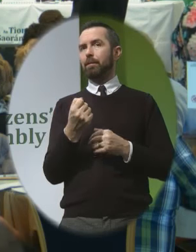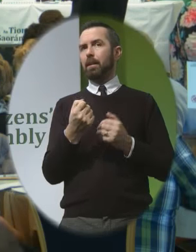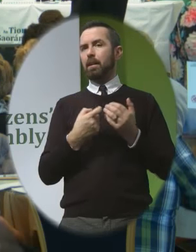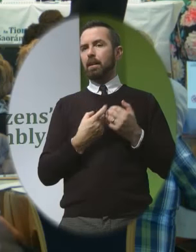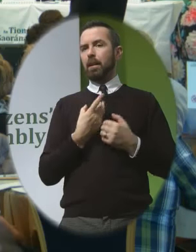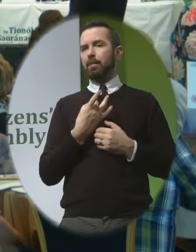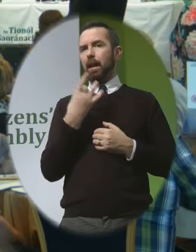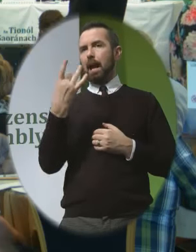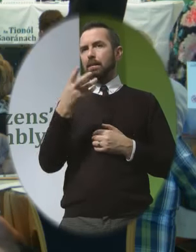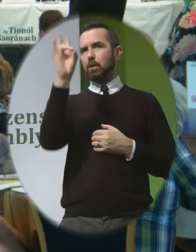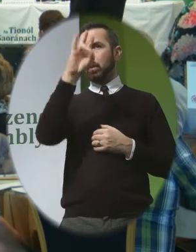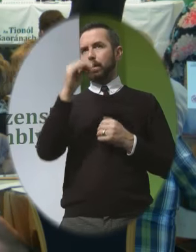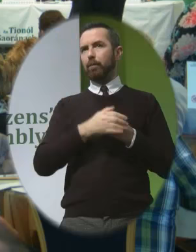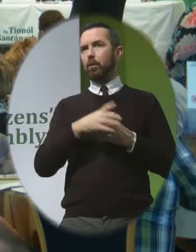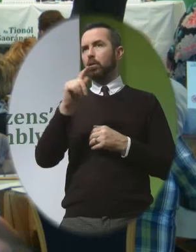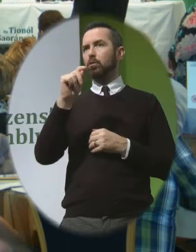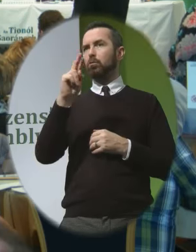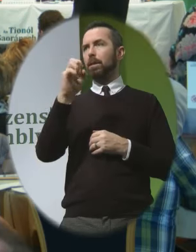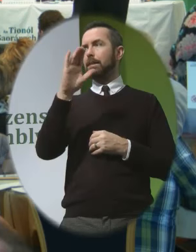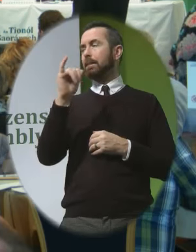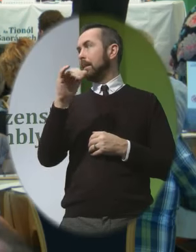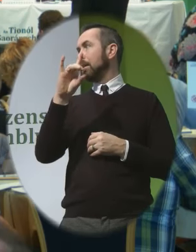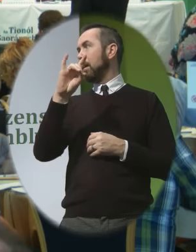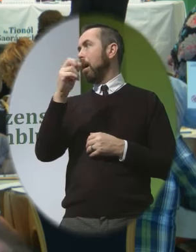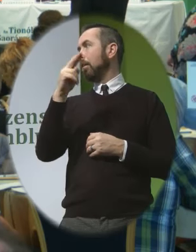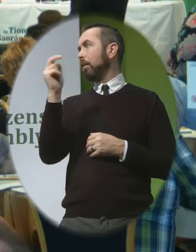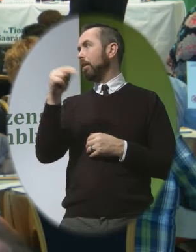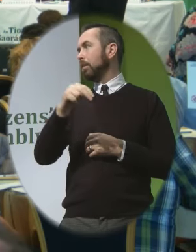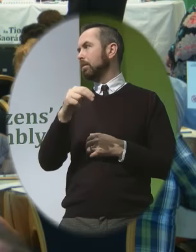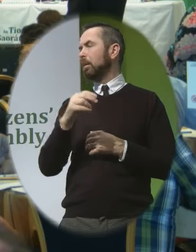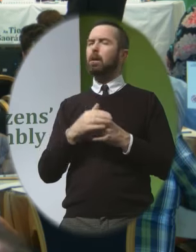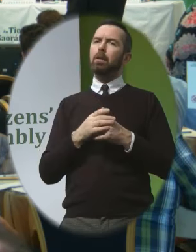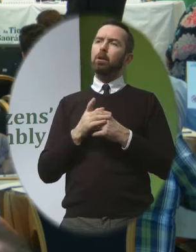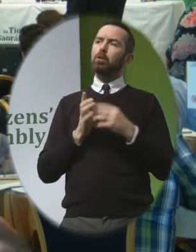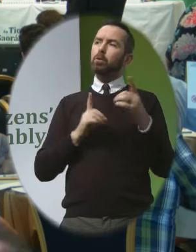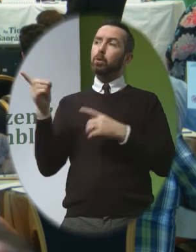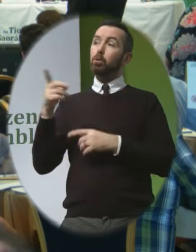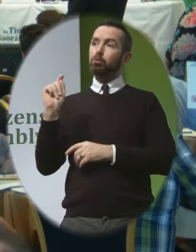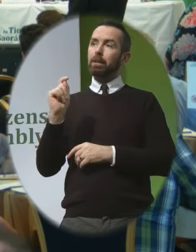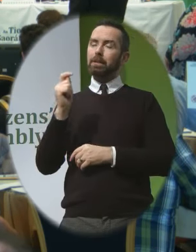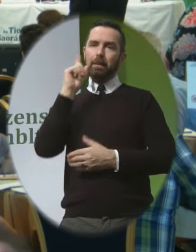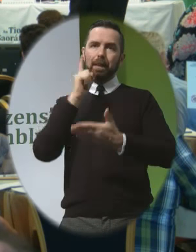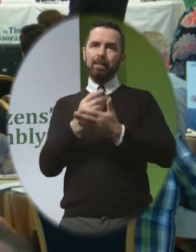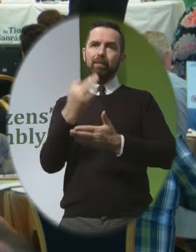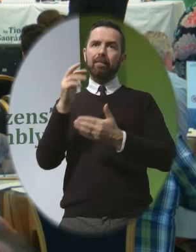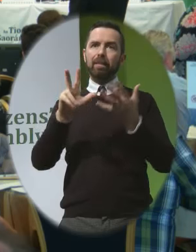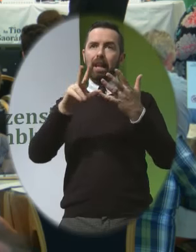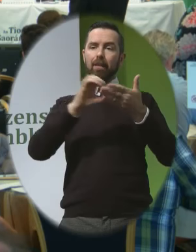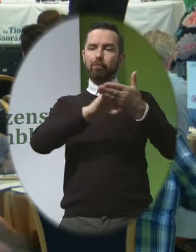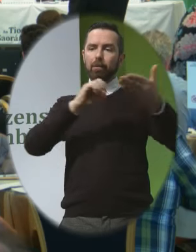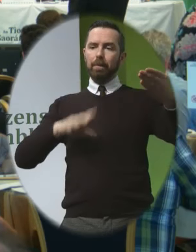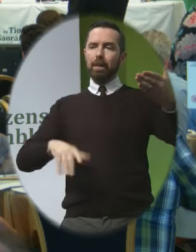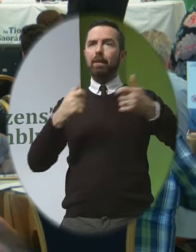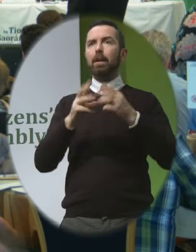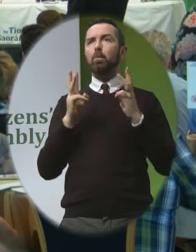question to put to Tracy Harkin Does Tracy believe that if the ACE was repealed Women